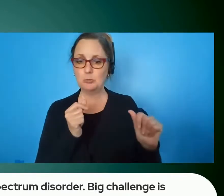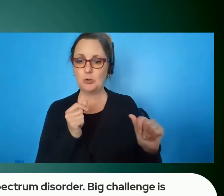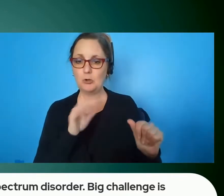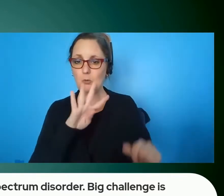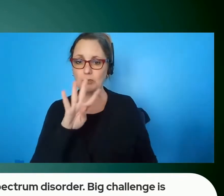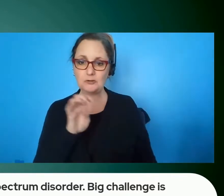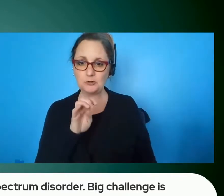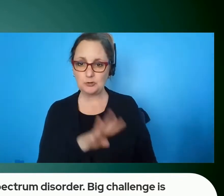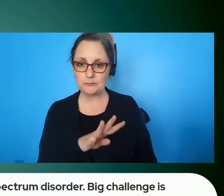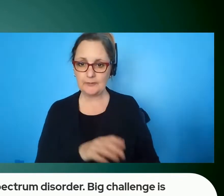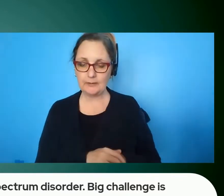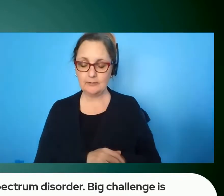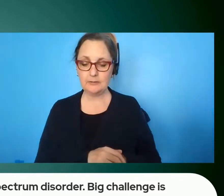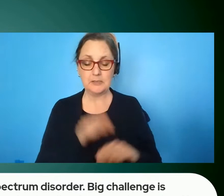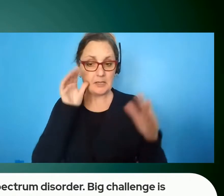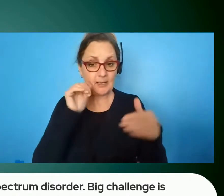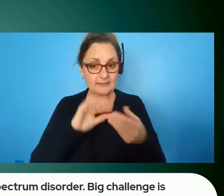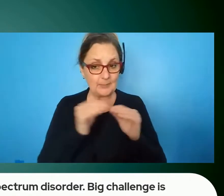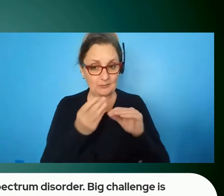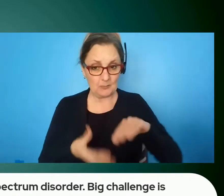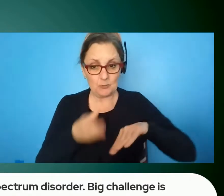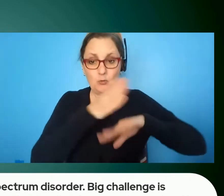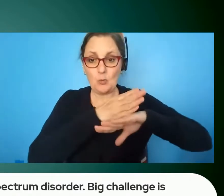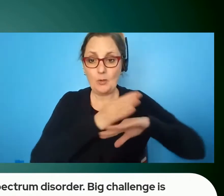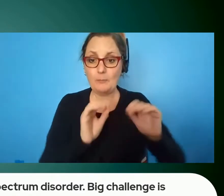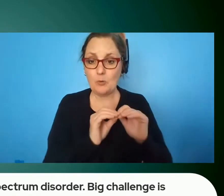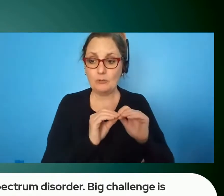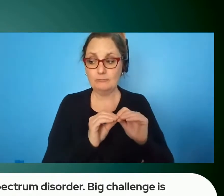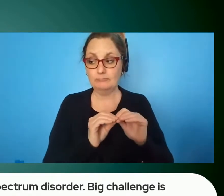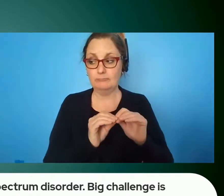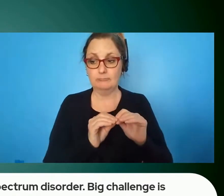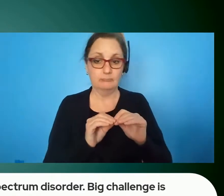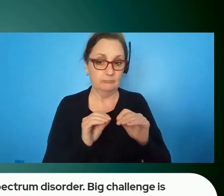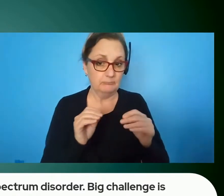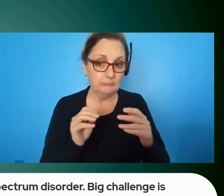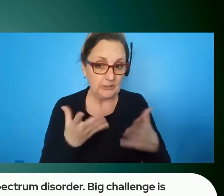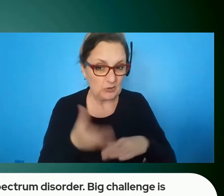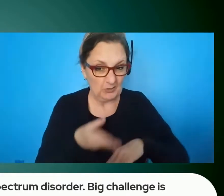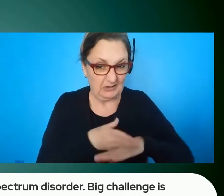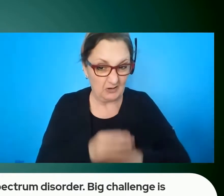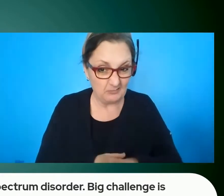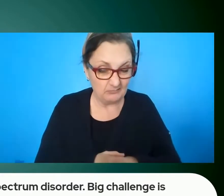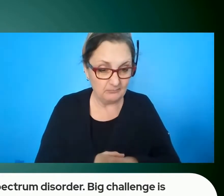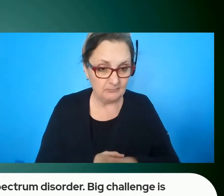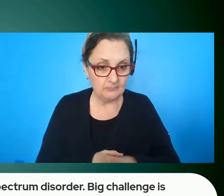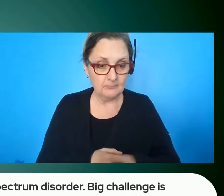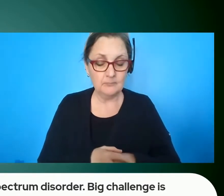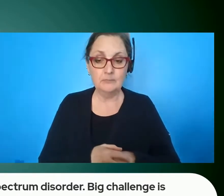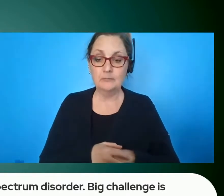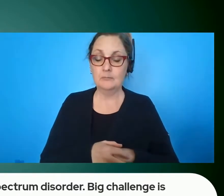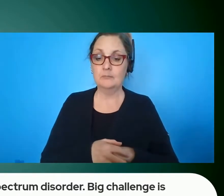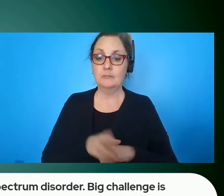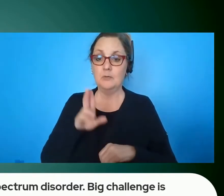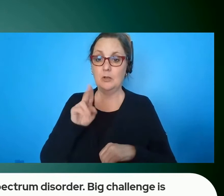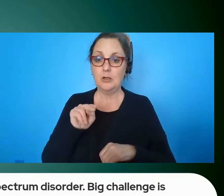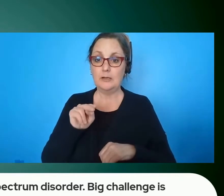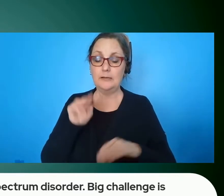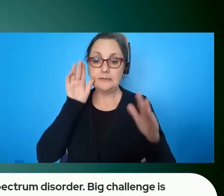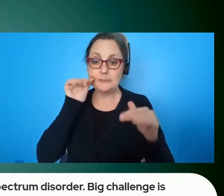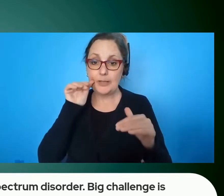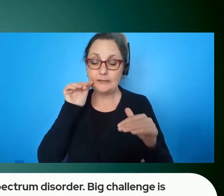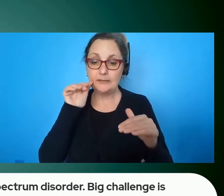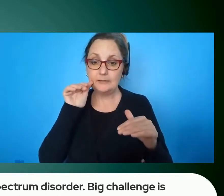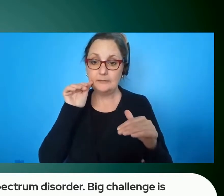expect that number to rise in fact it already has again unintended consequence a month later that number had a very